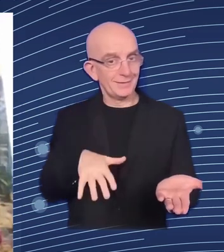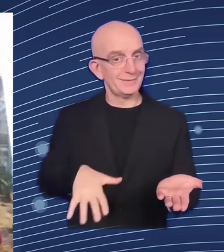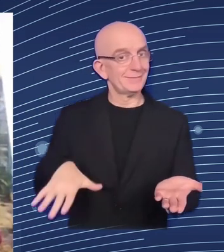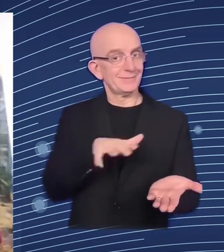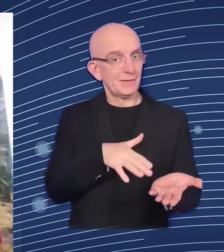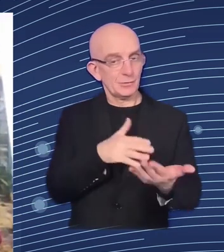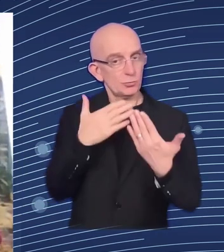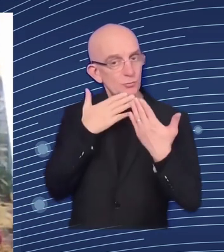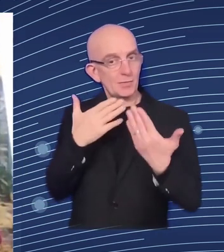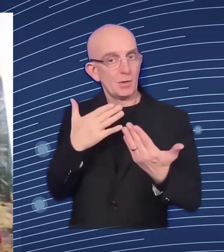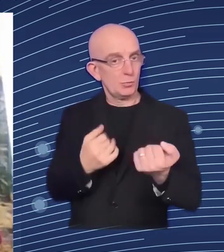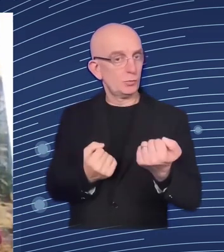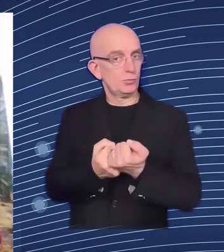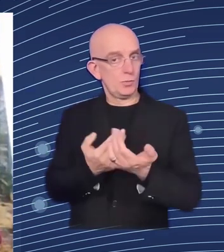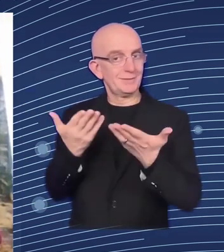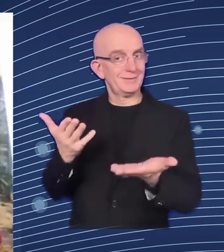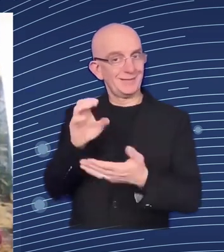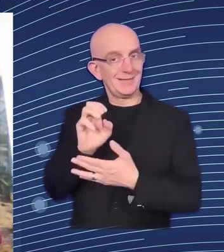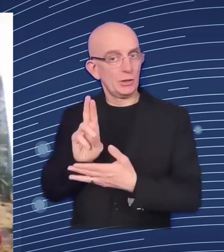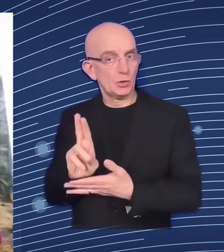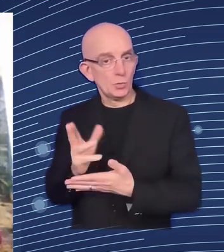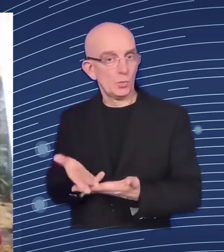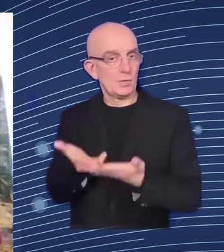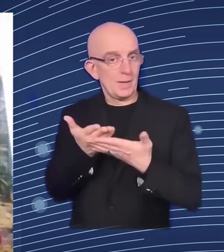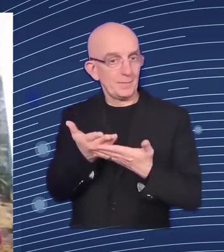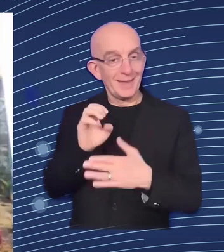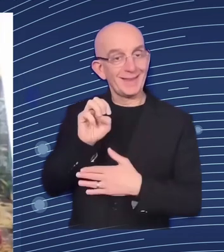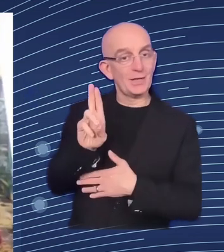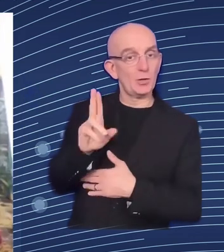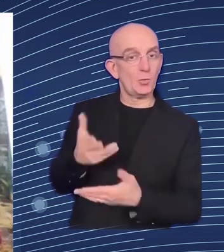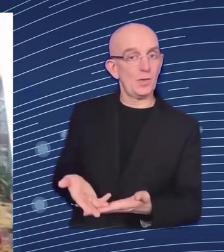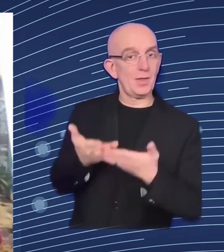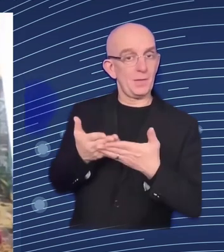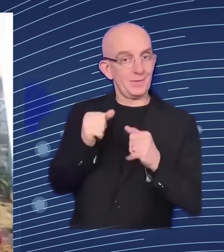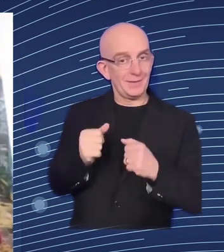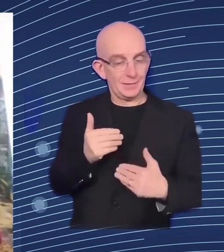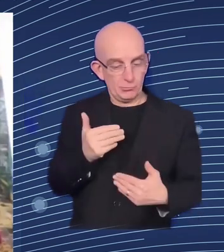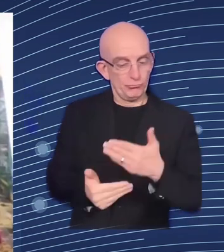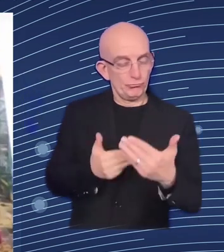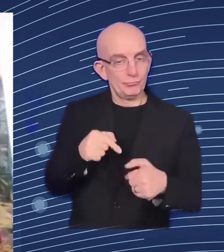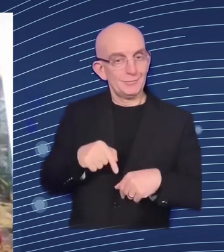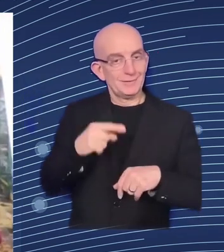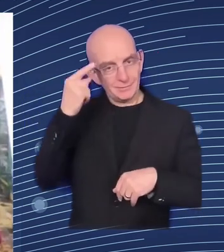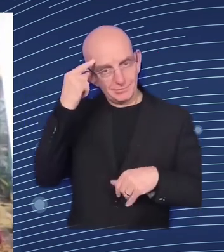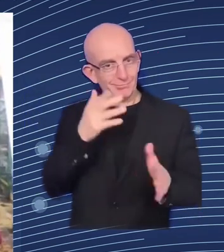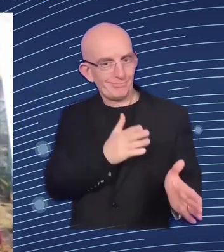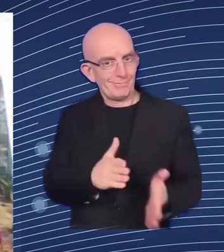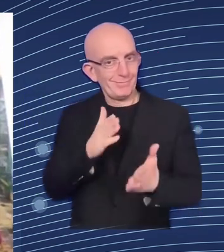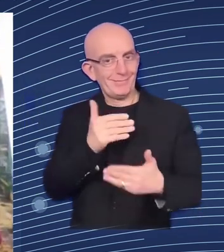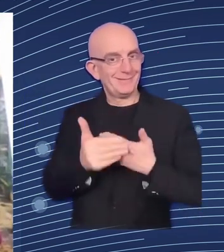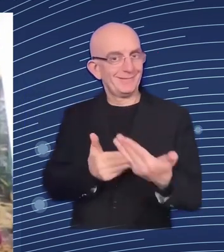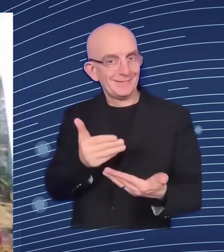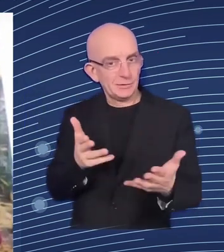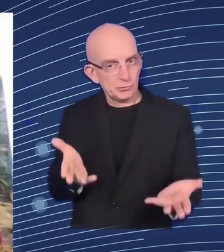i think that such initiatives show the importance of synergy between the state private business and organizations always